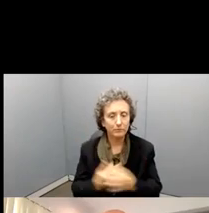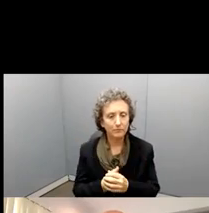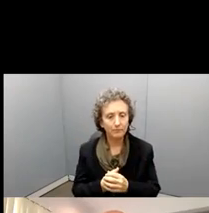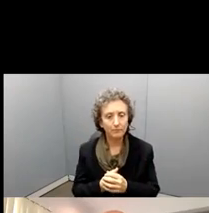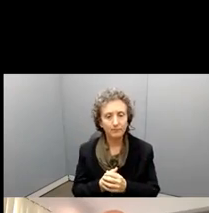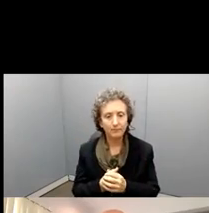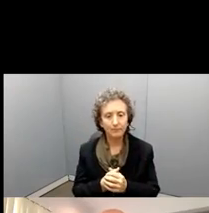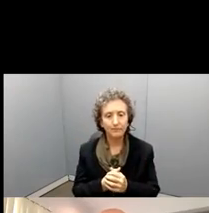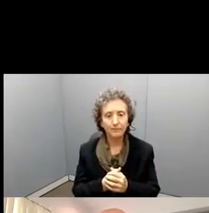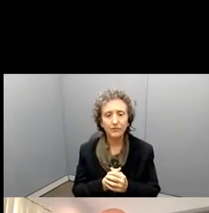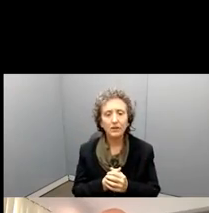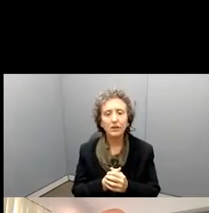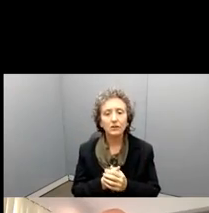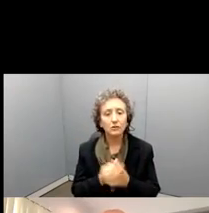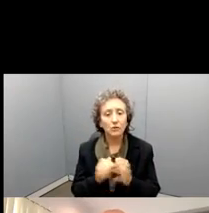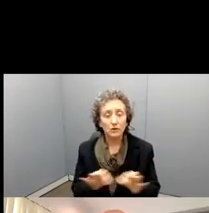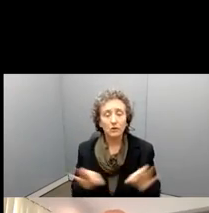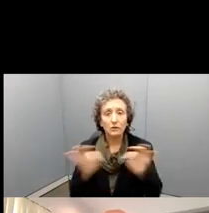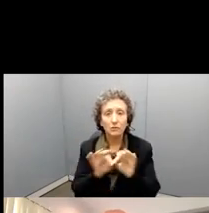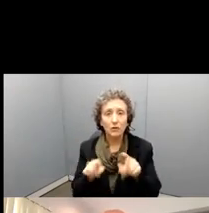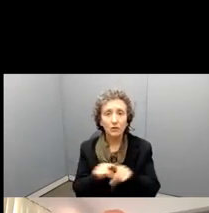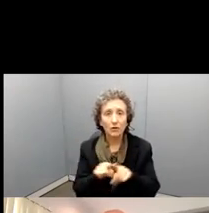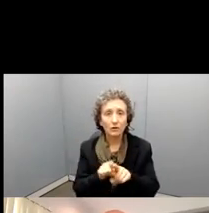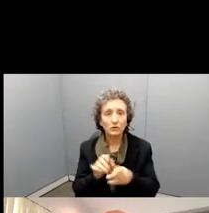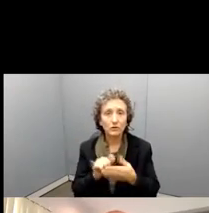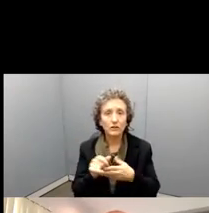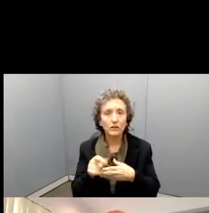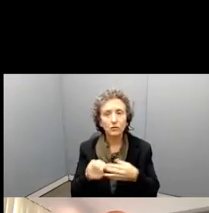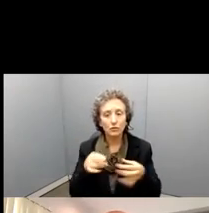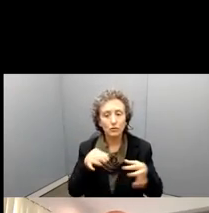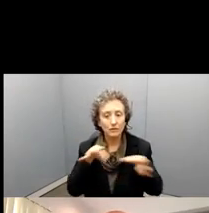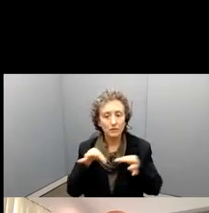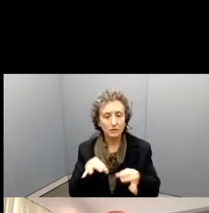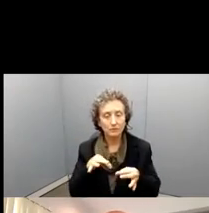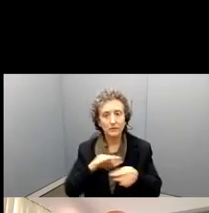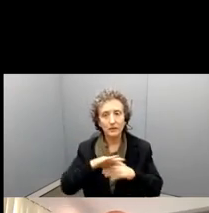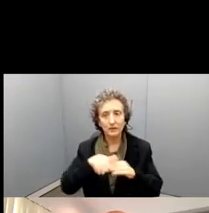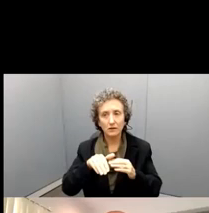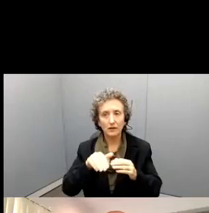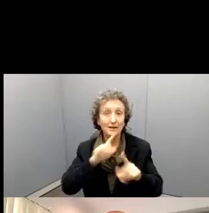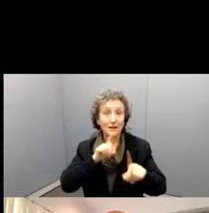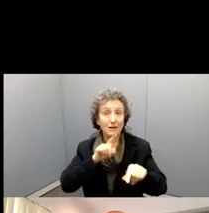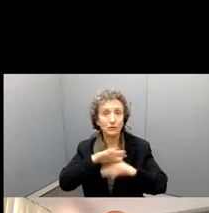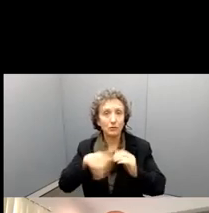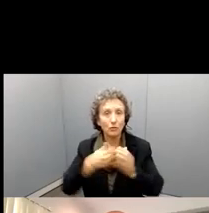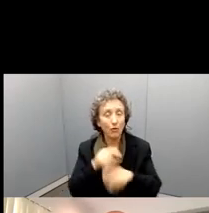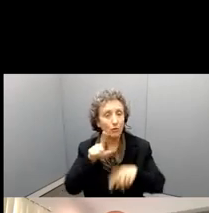Very important too, that you have addressed all the questions that are in our, um,